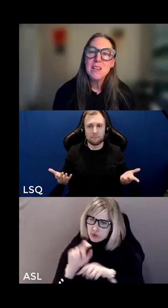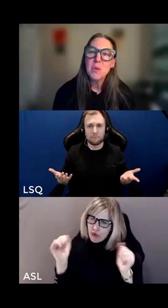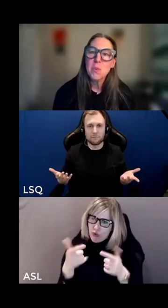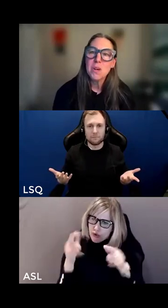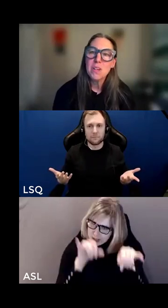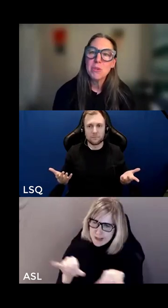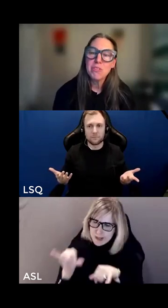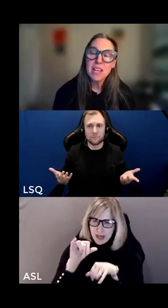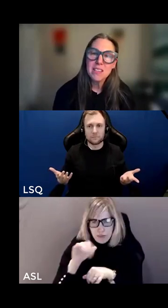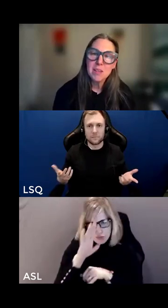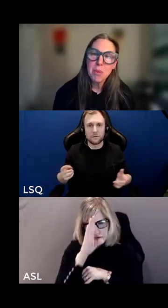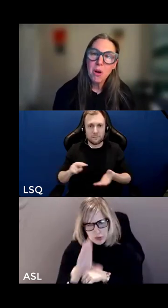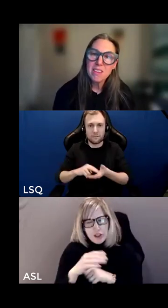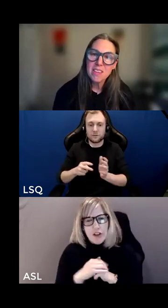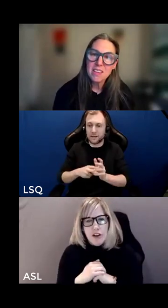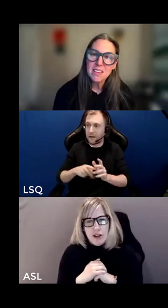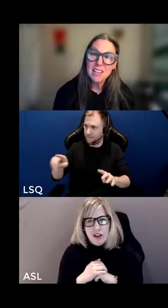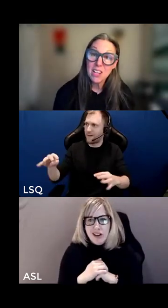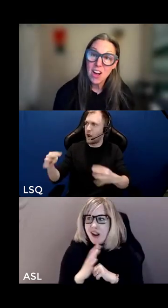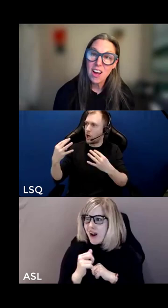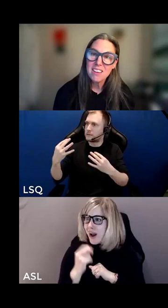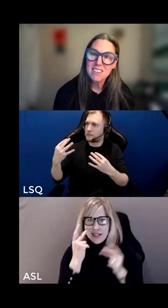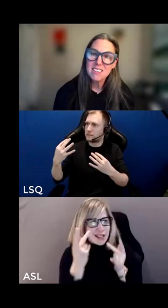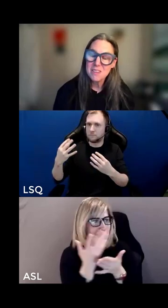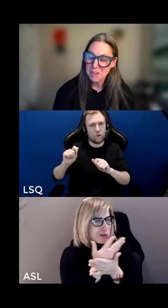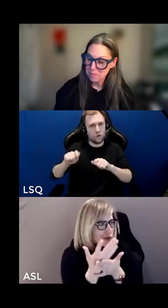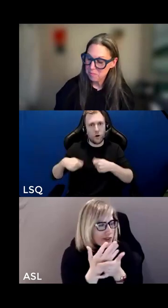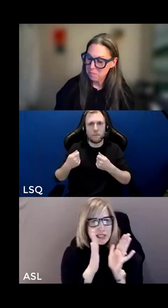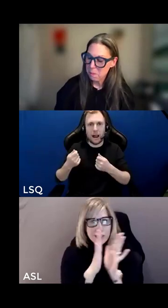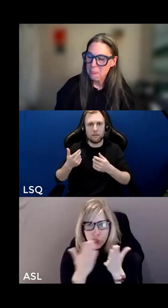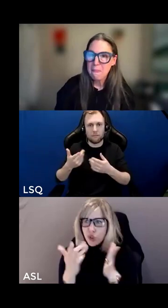of being in the world reflected in policy and law